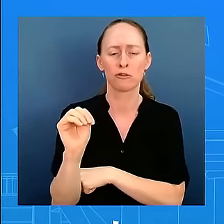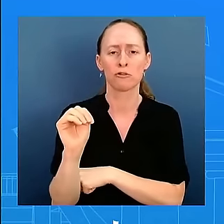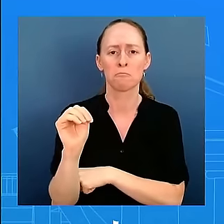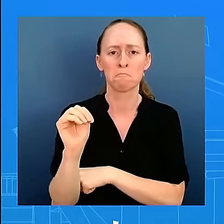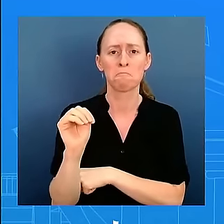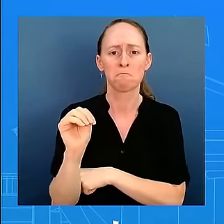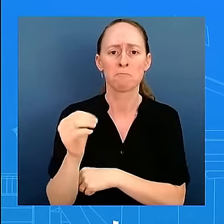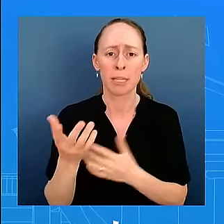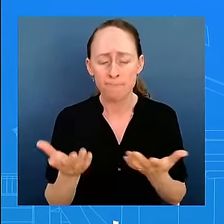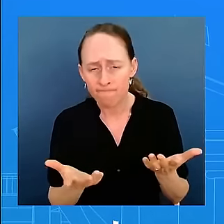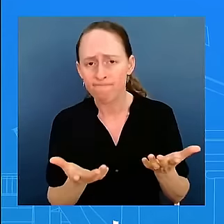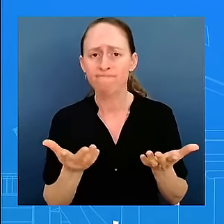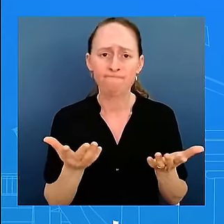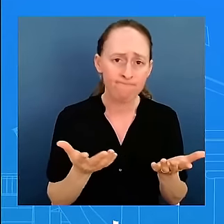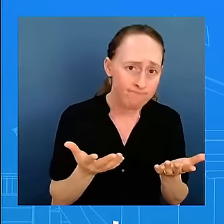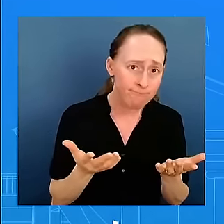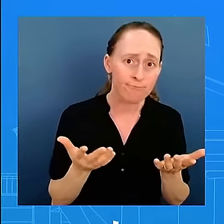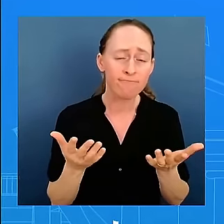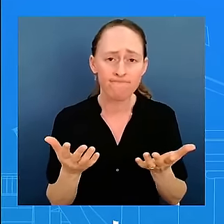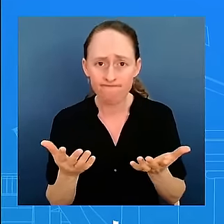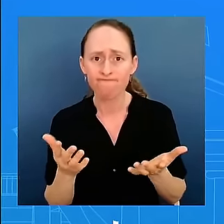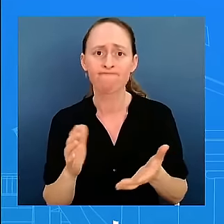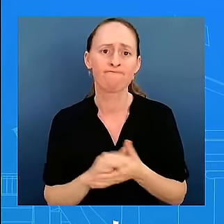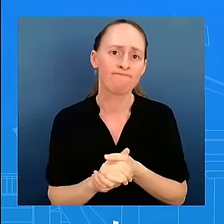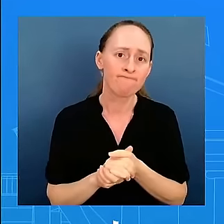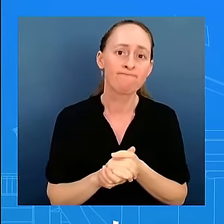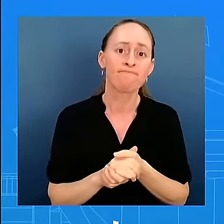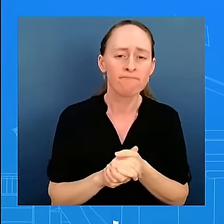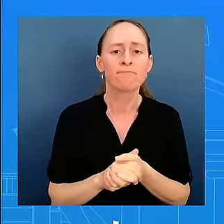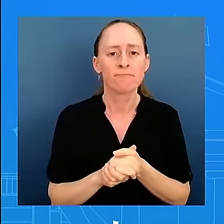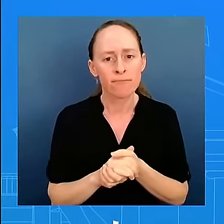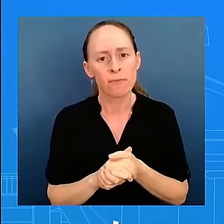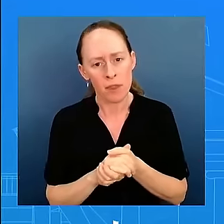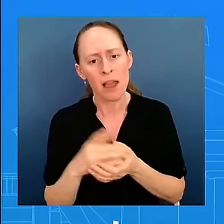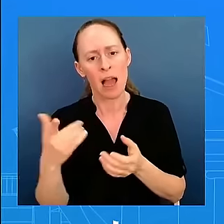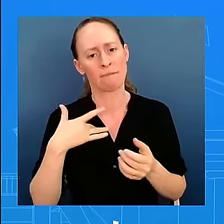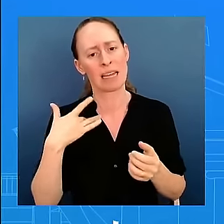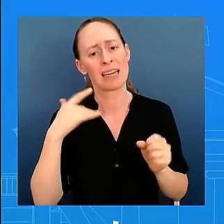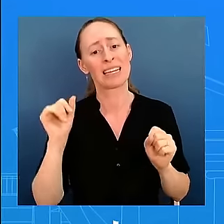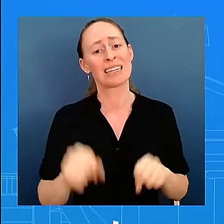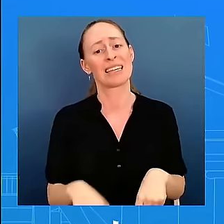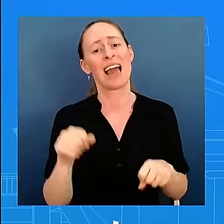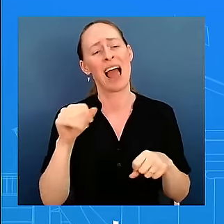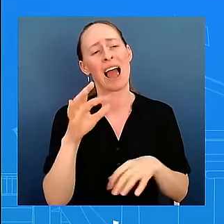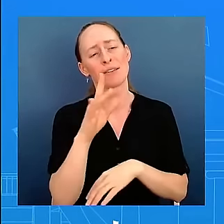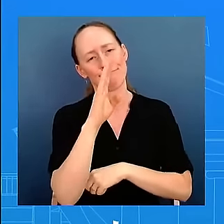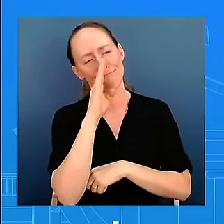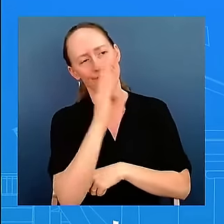Netanyahu, the ability that he has to be candid and honest and lay it all out there and he'll do that today.